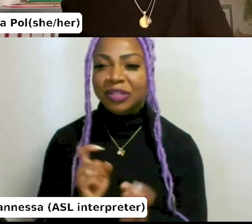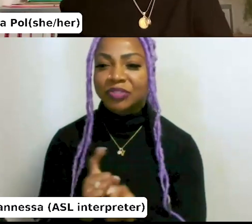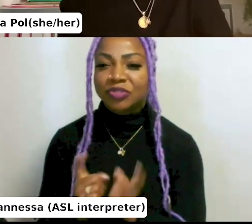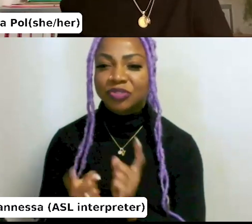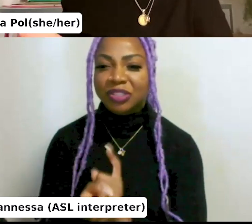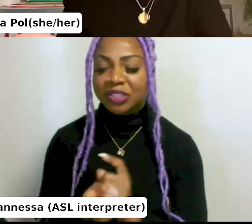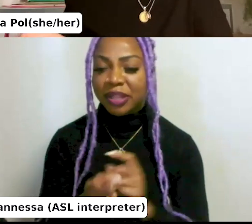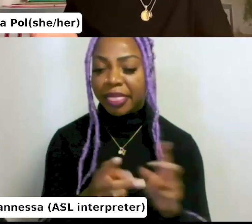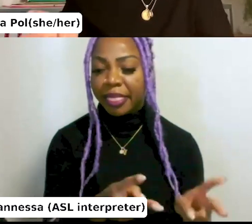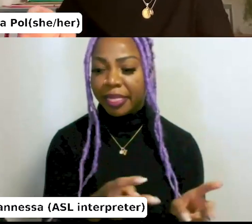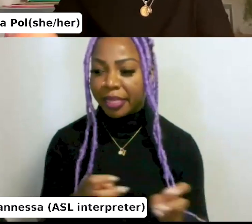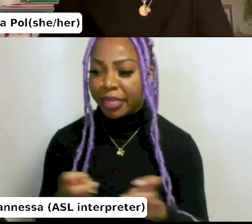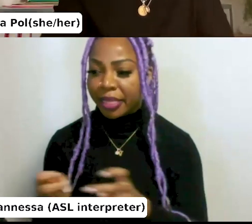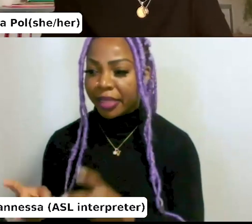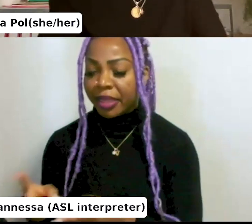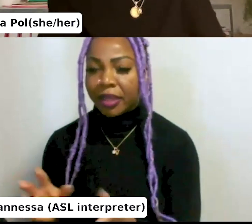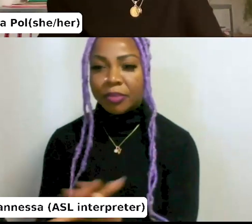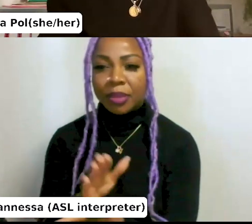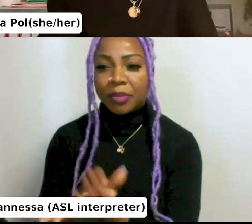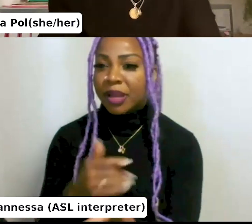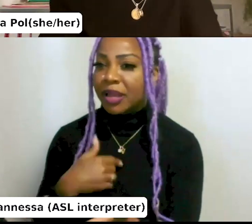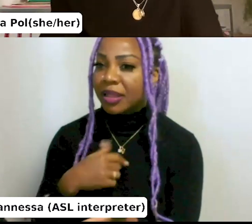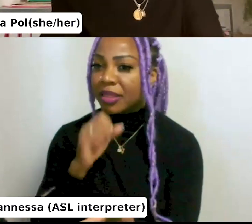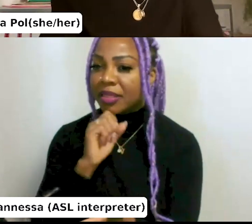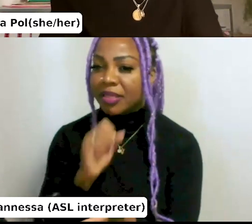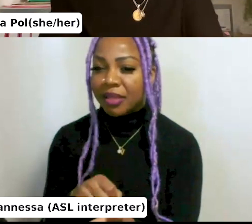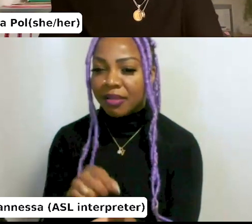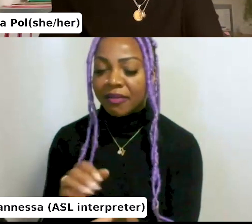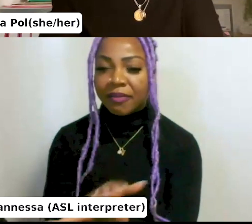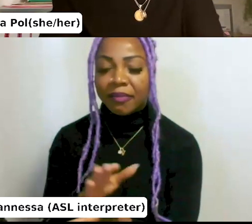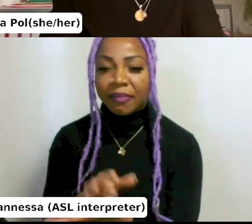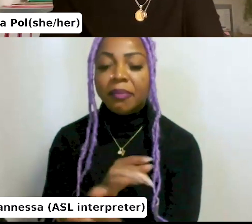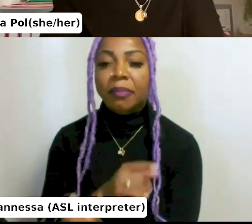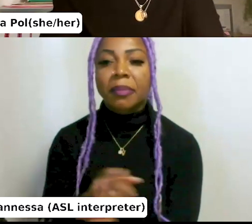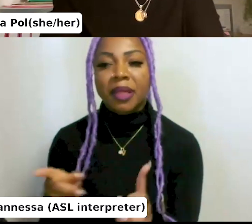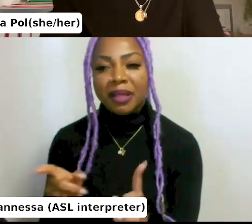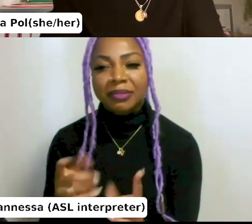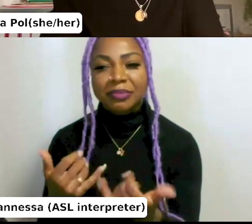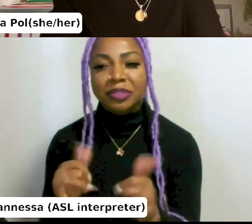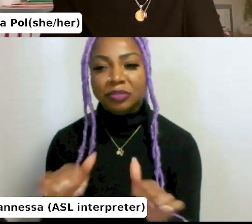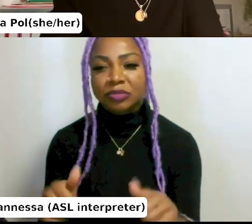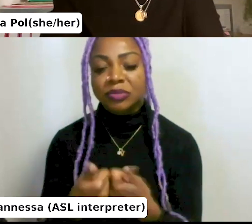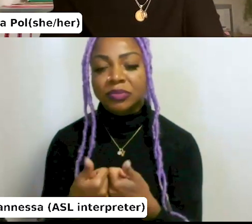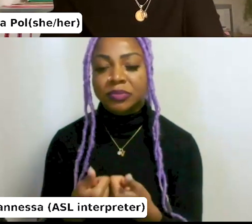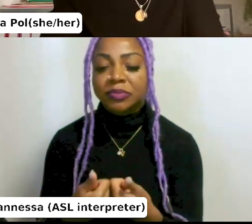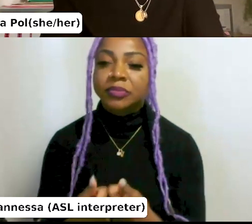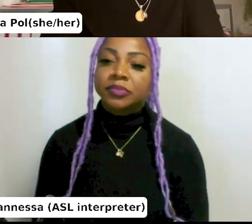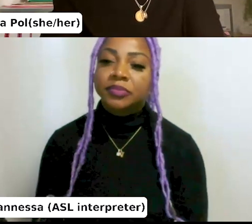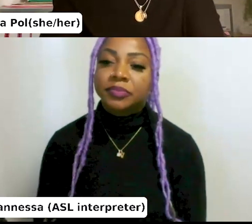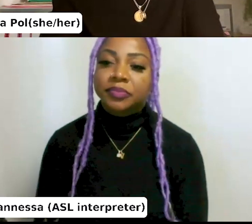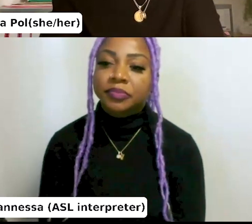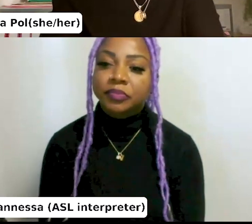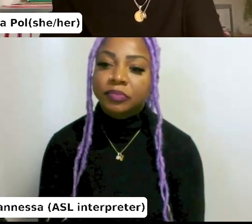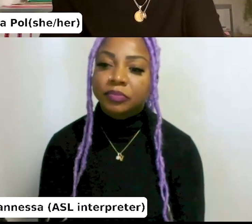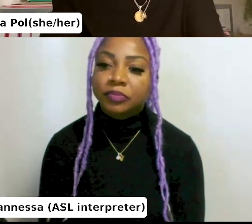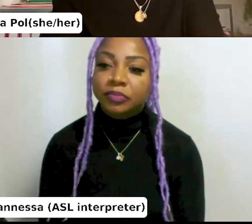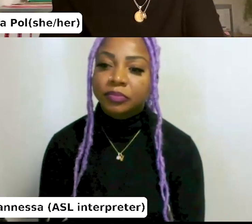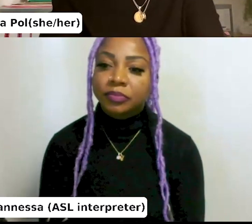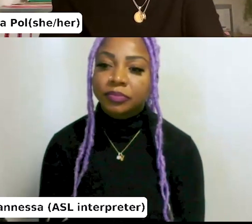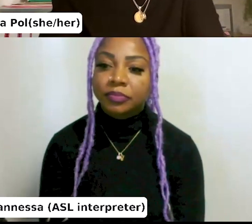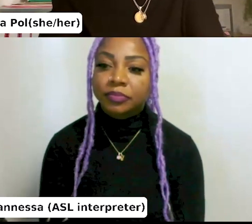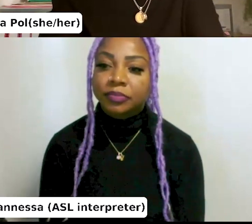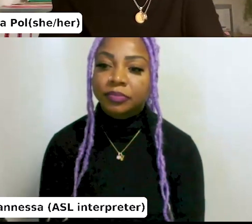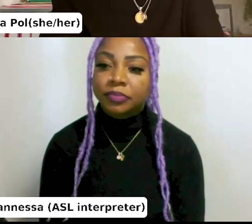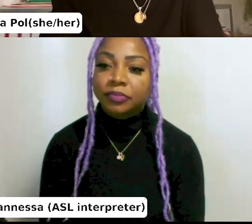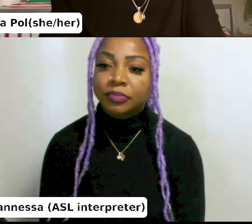paper as much as I love the paper. Um, so what we do is, is, um, um, have a, have a sort